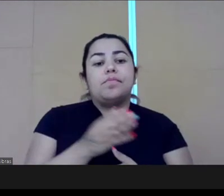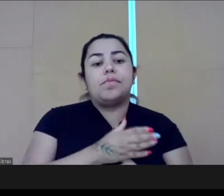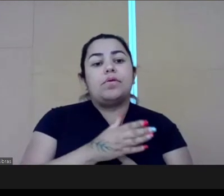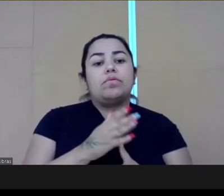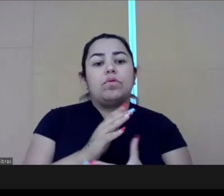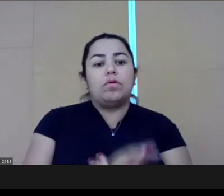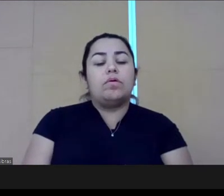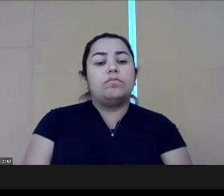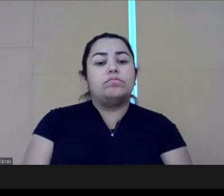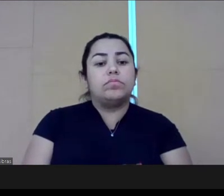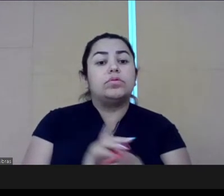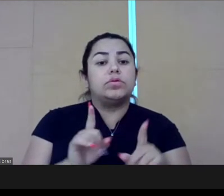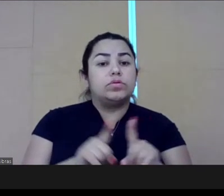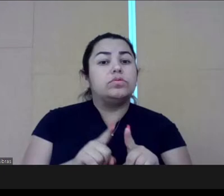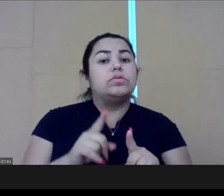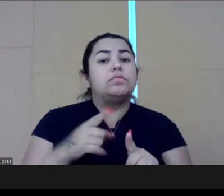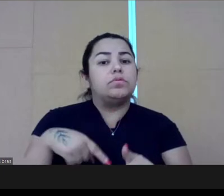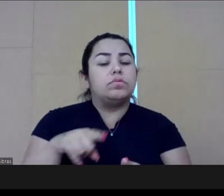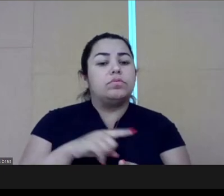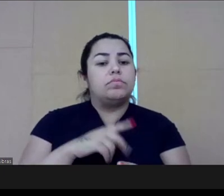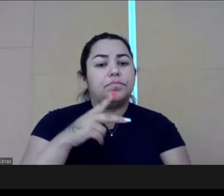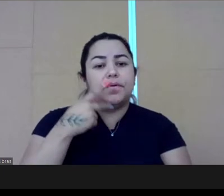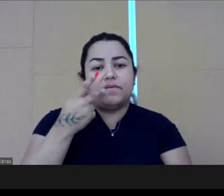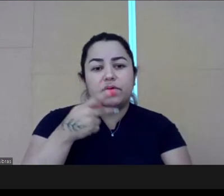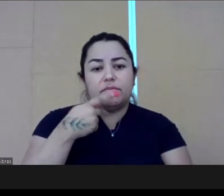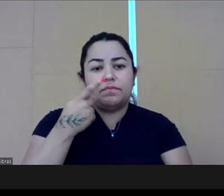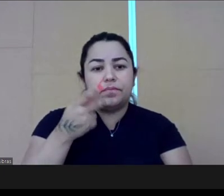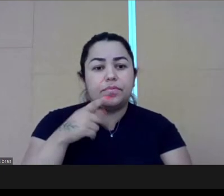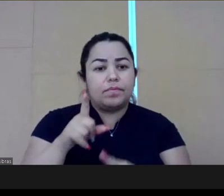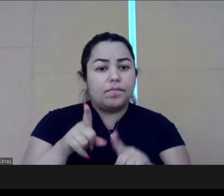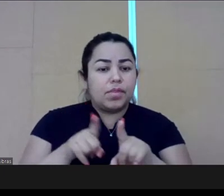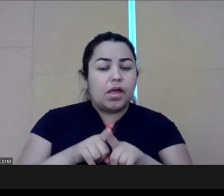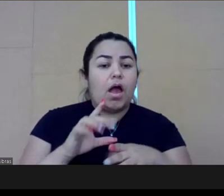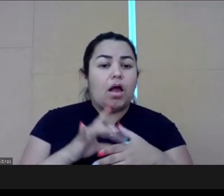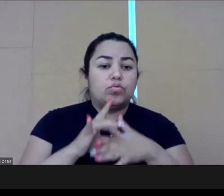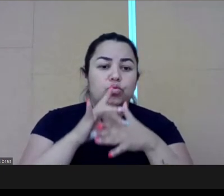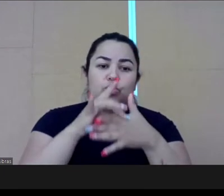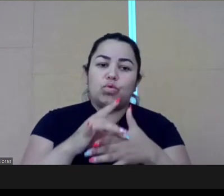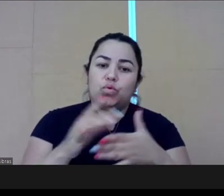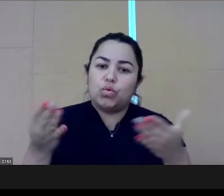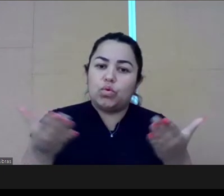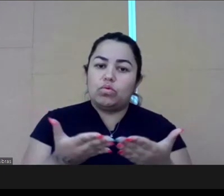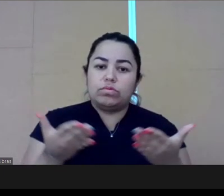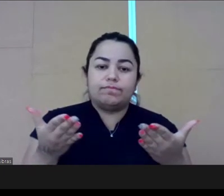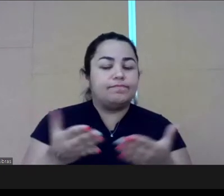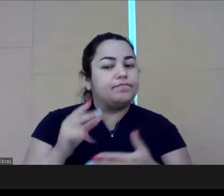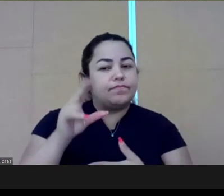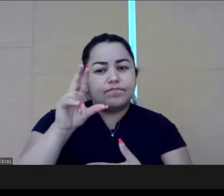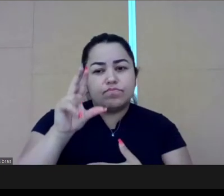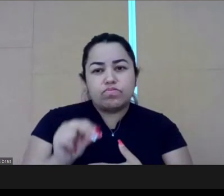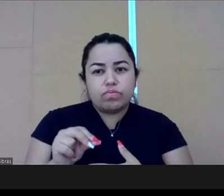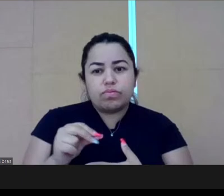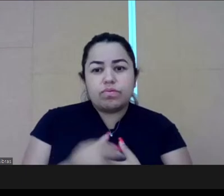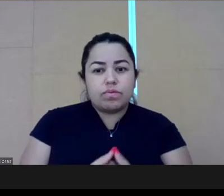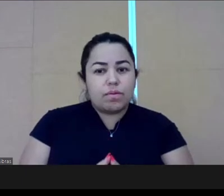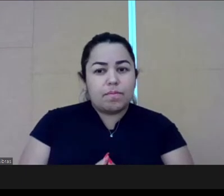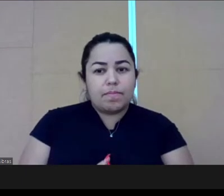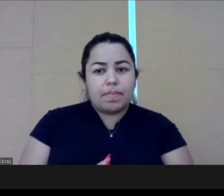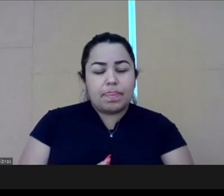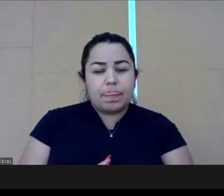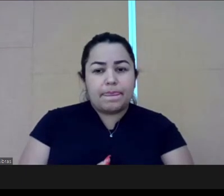are close to the new skills. Because they are already there. They have already acquired what they wanted to acquire.